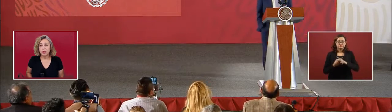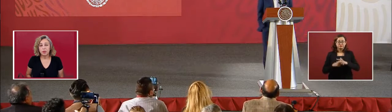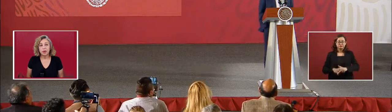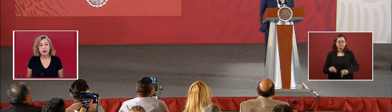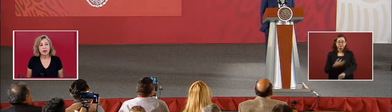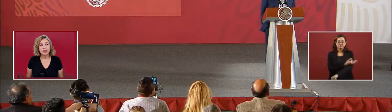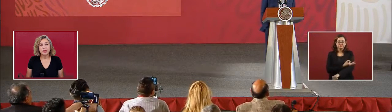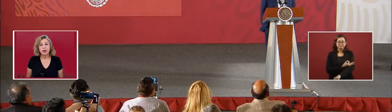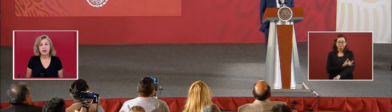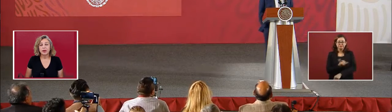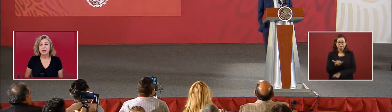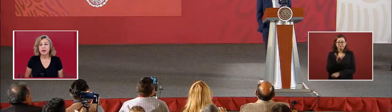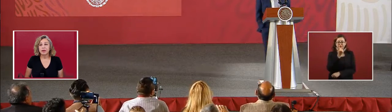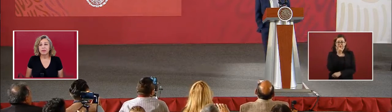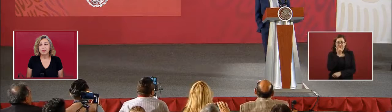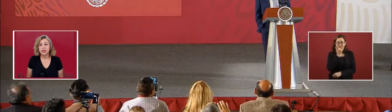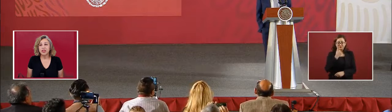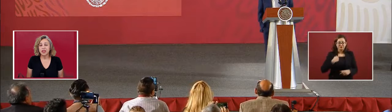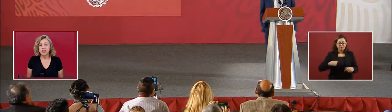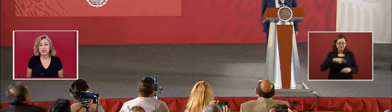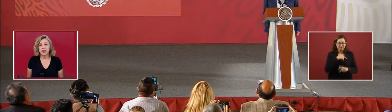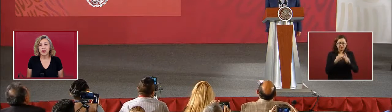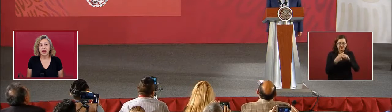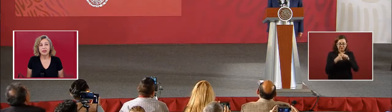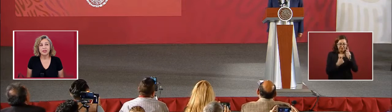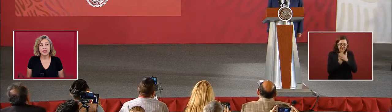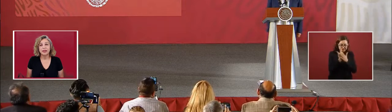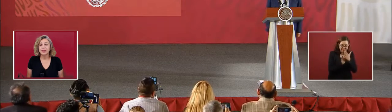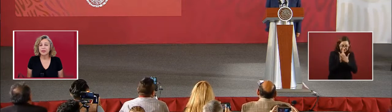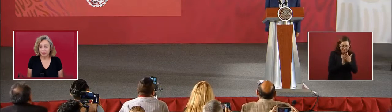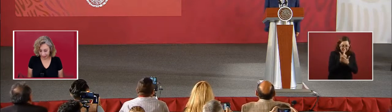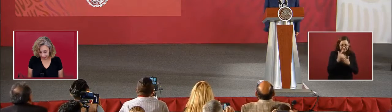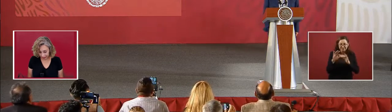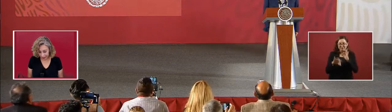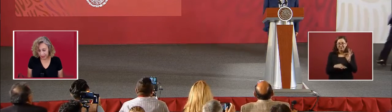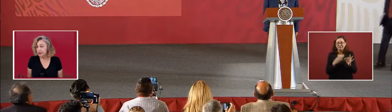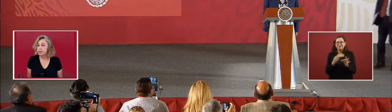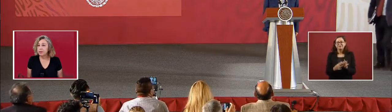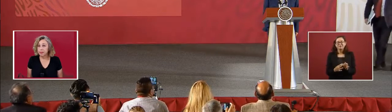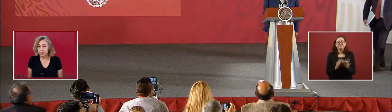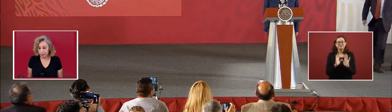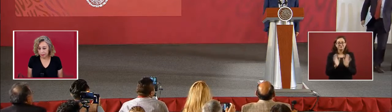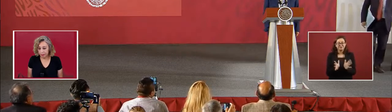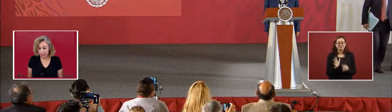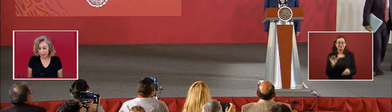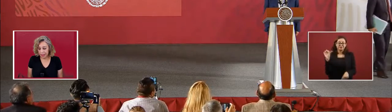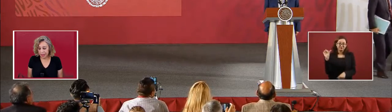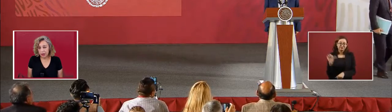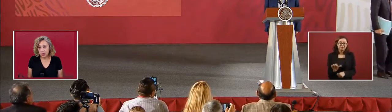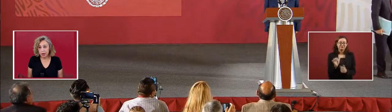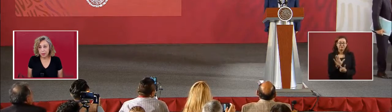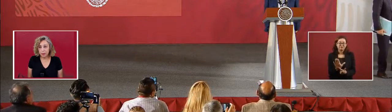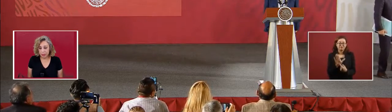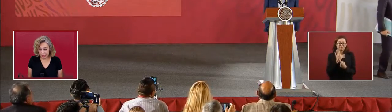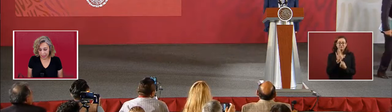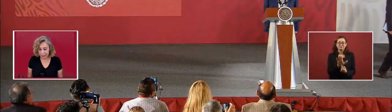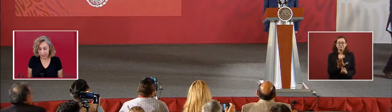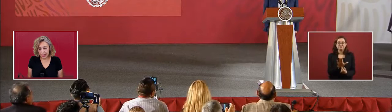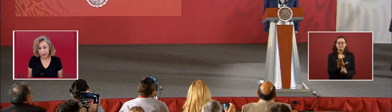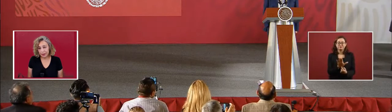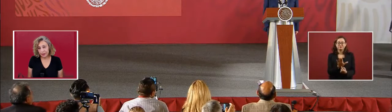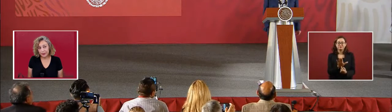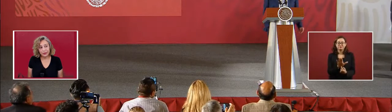We were finishing doing our accounting because today we're going to be